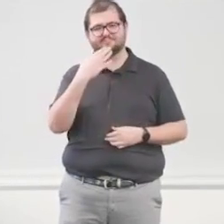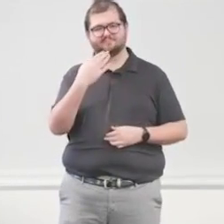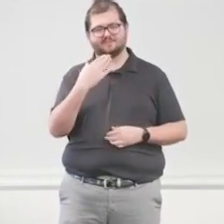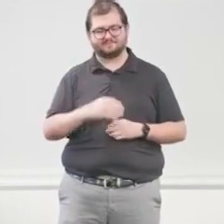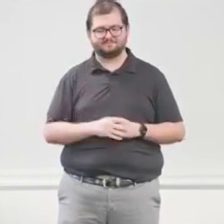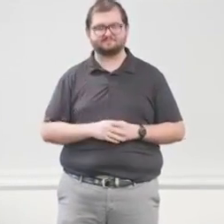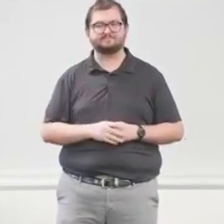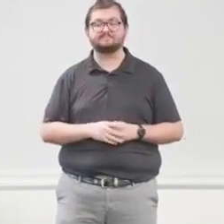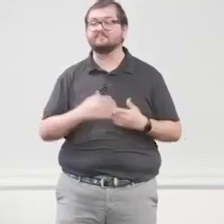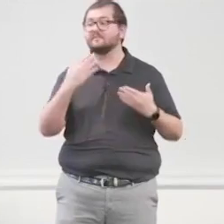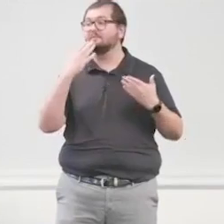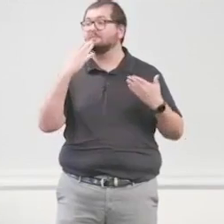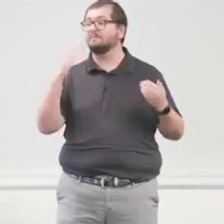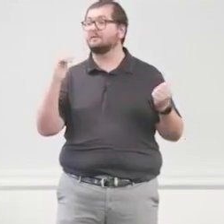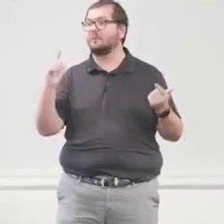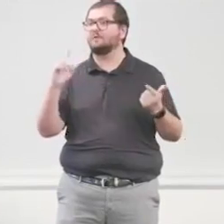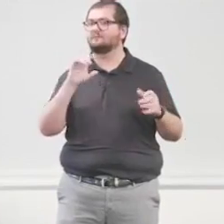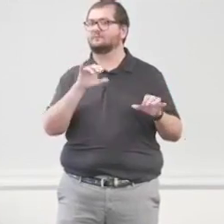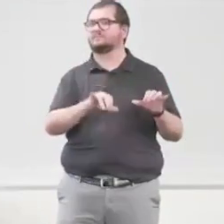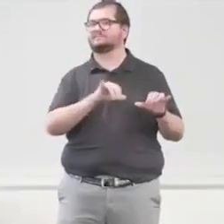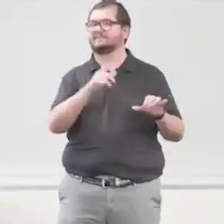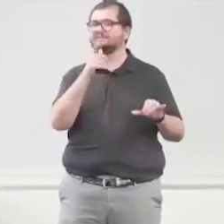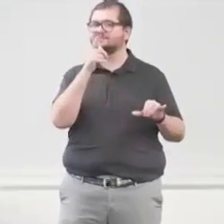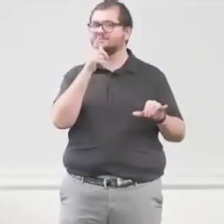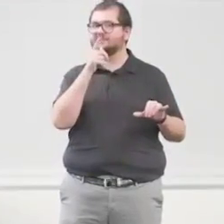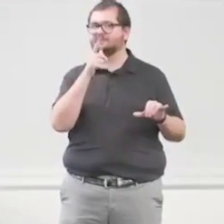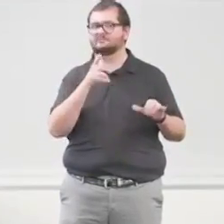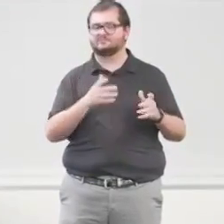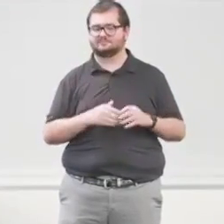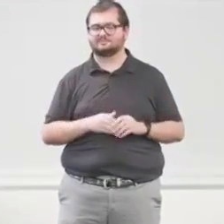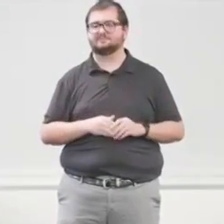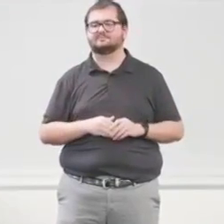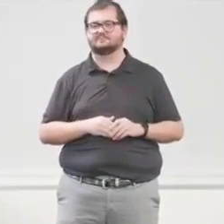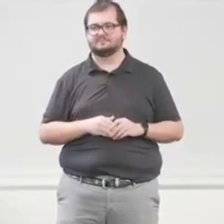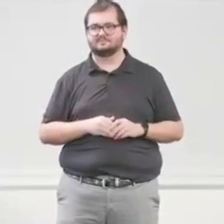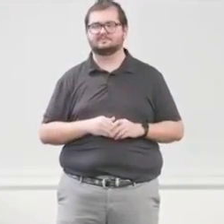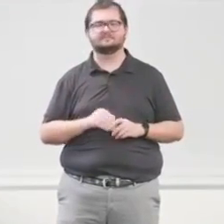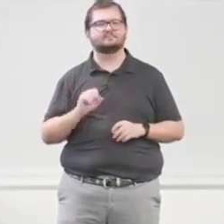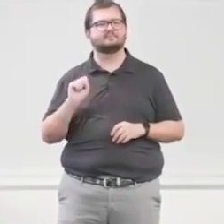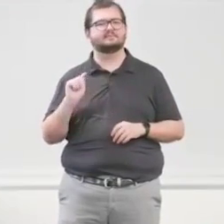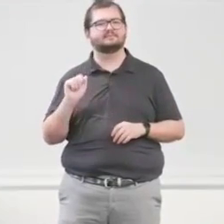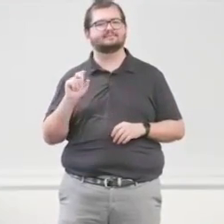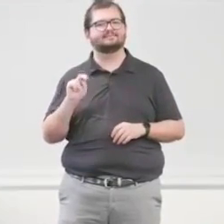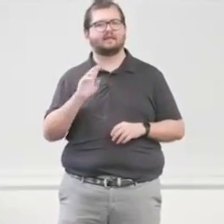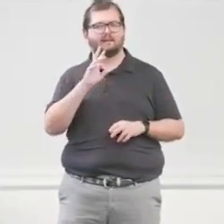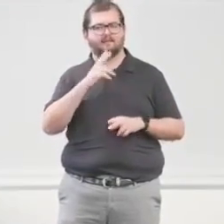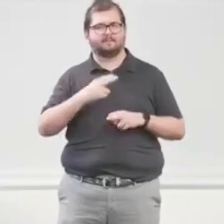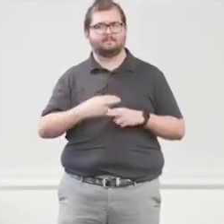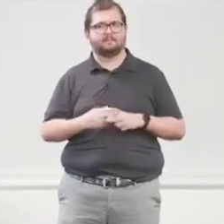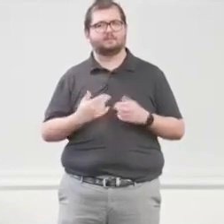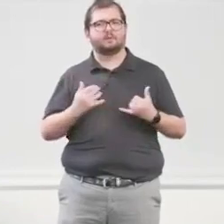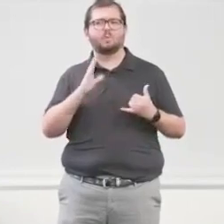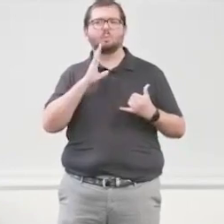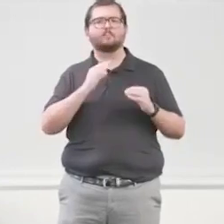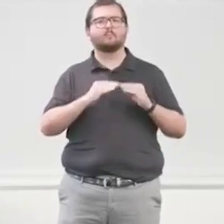And thank you all for staying for lunch or after lunch. Stan brought up earlier today that this is going to be organic,